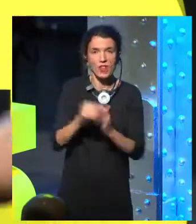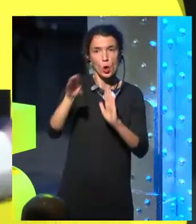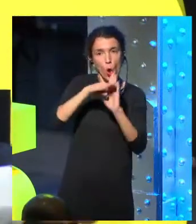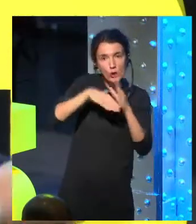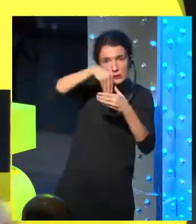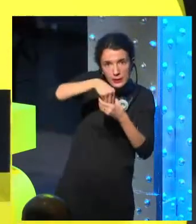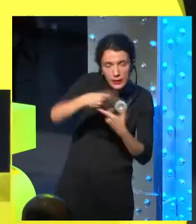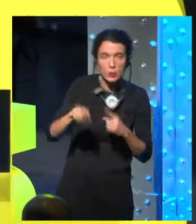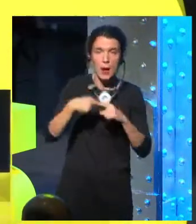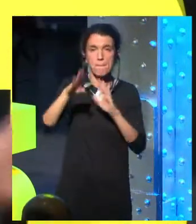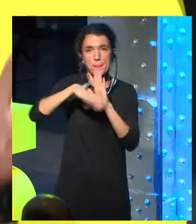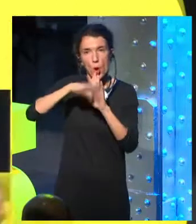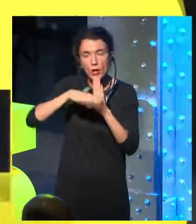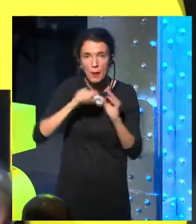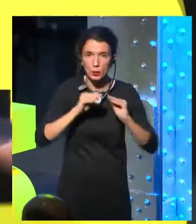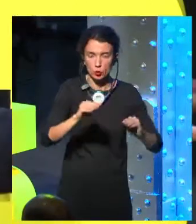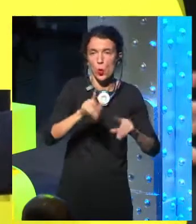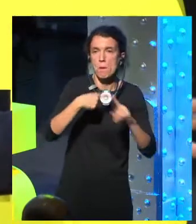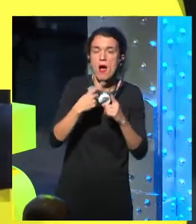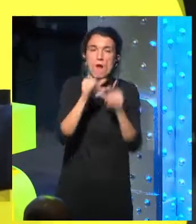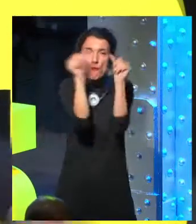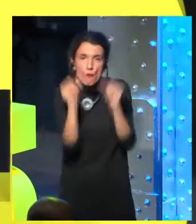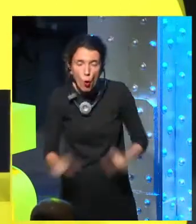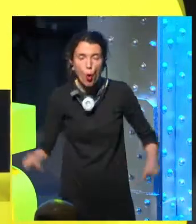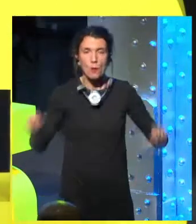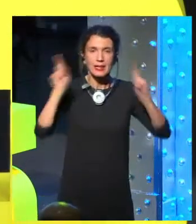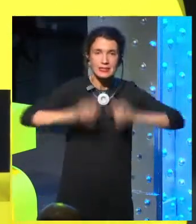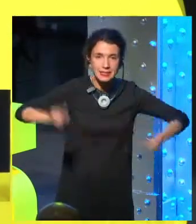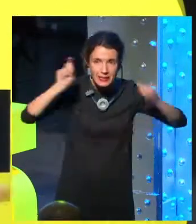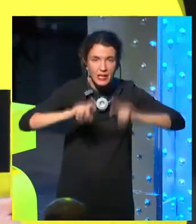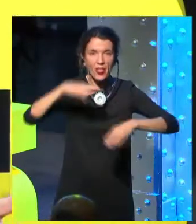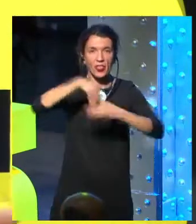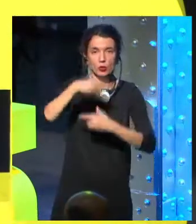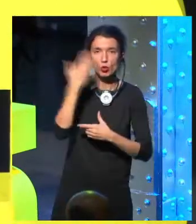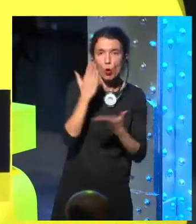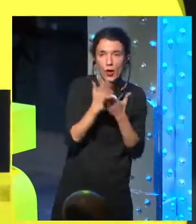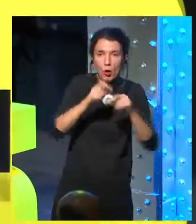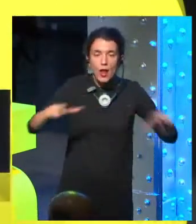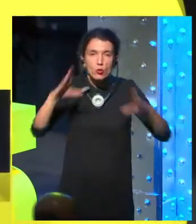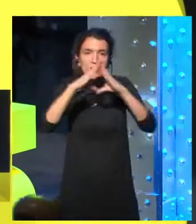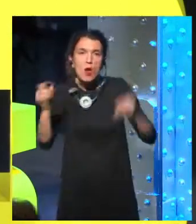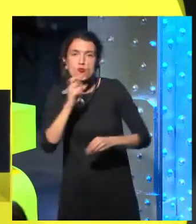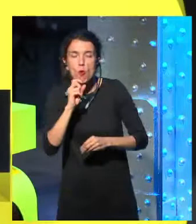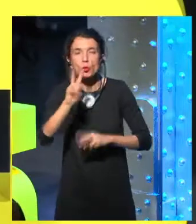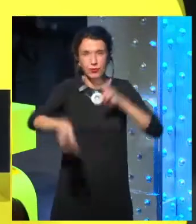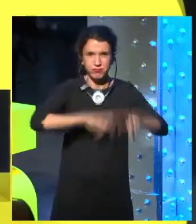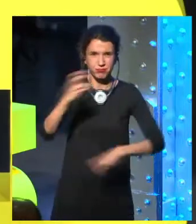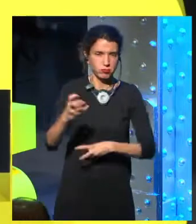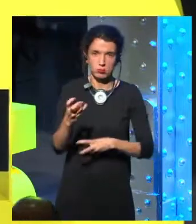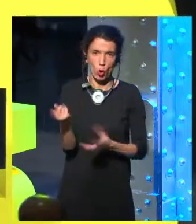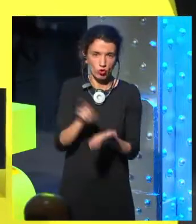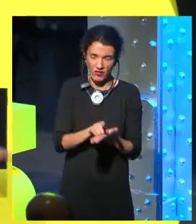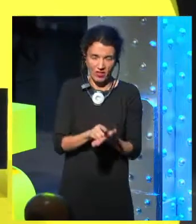contents, all the programs, all the way how the lessons are taught.